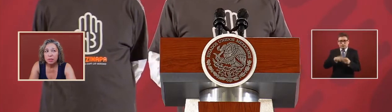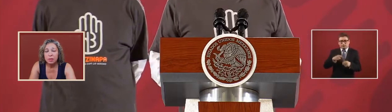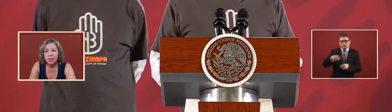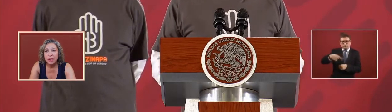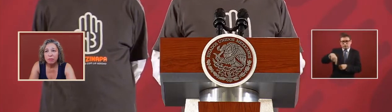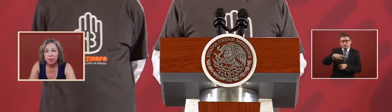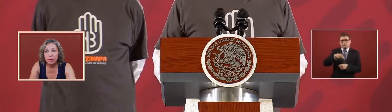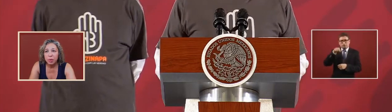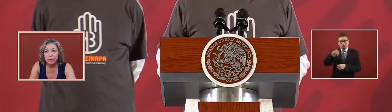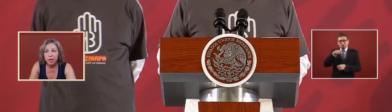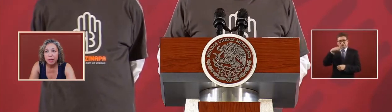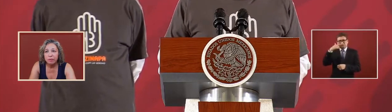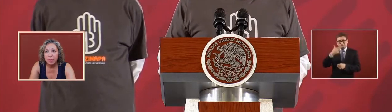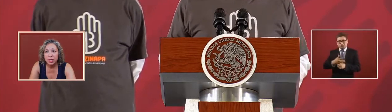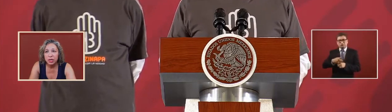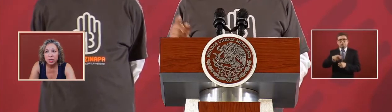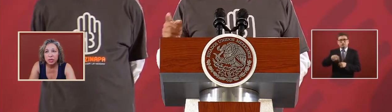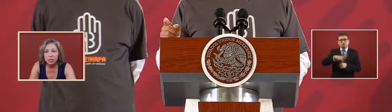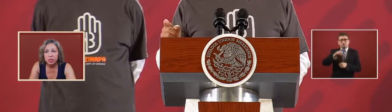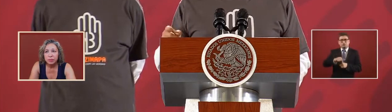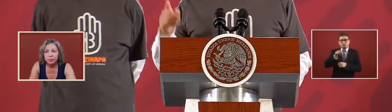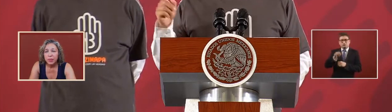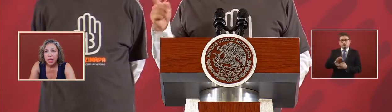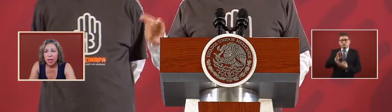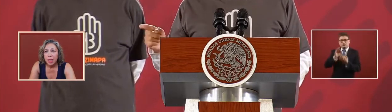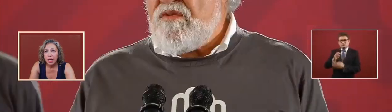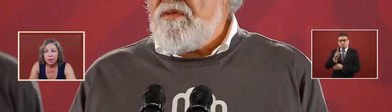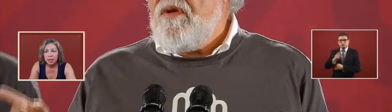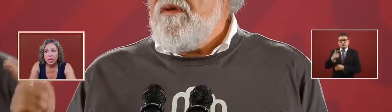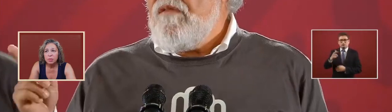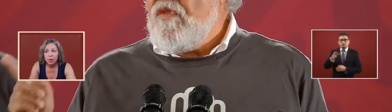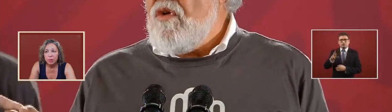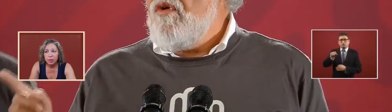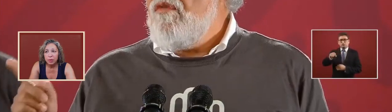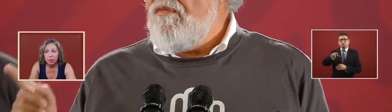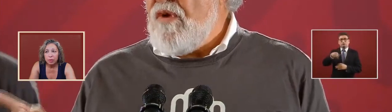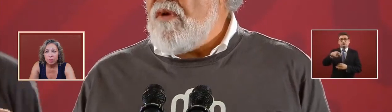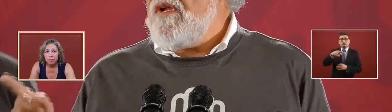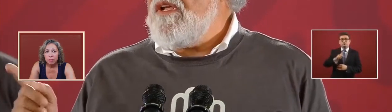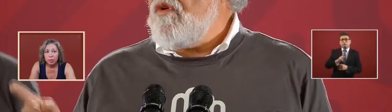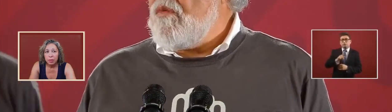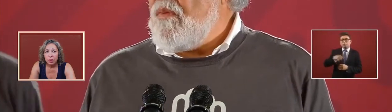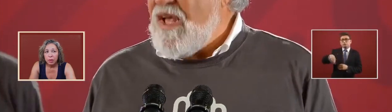responsibility for the preventative measures and these people